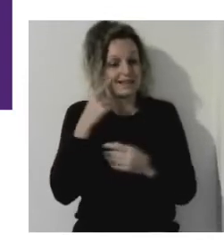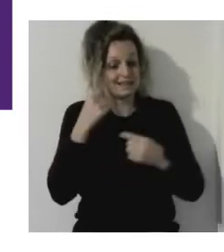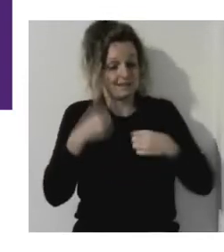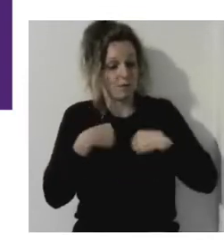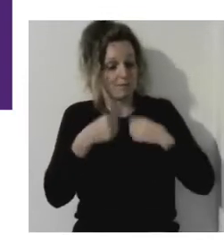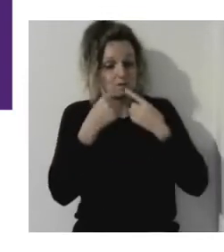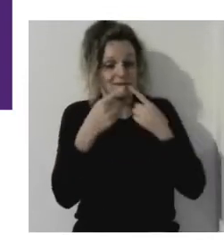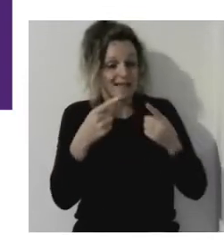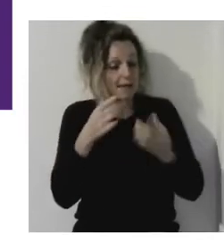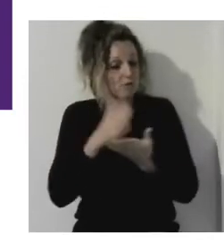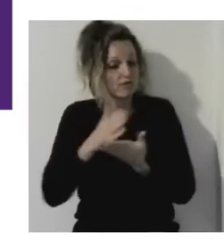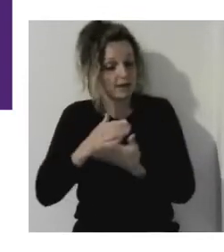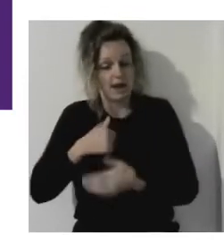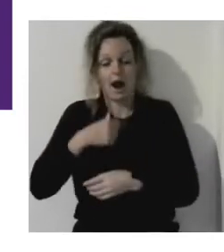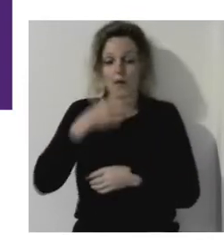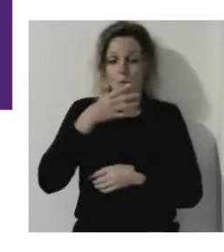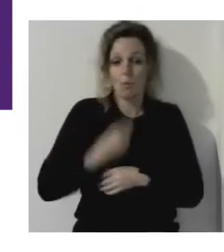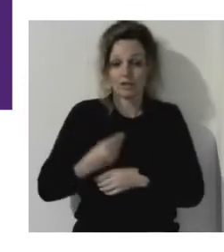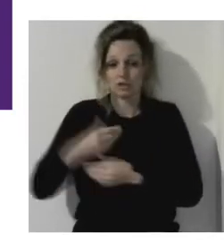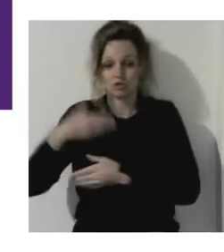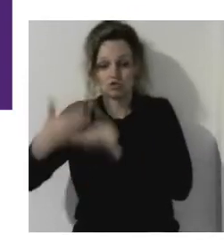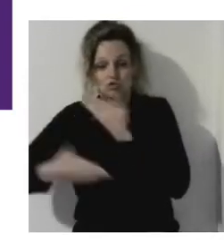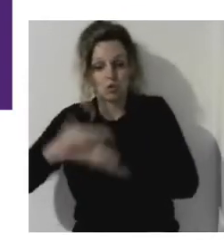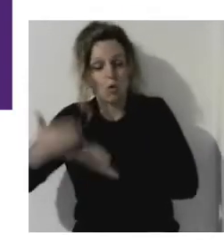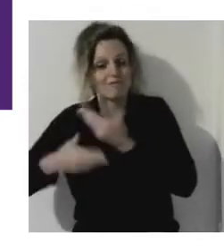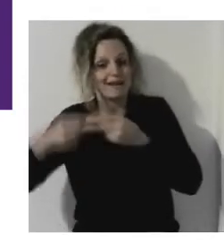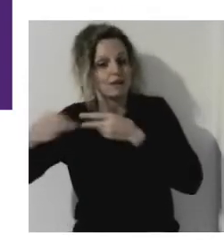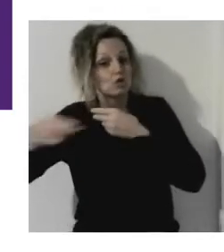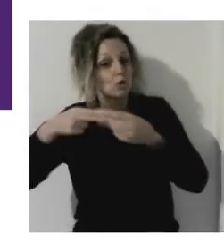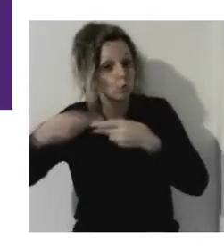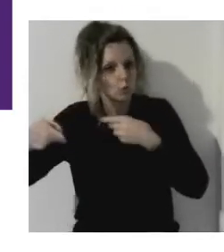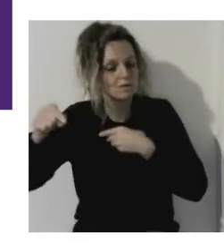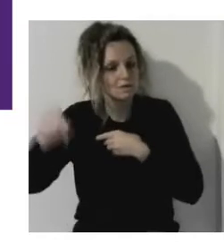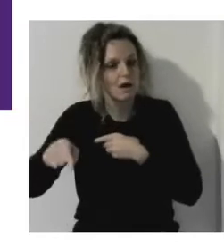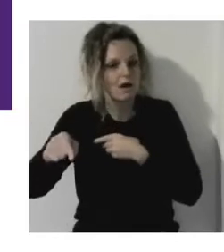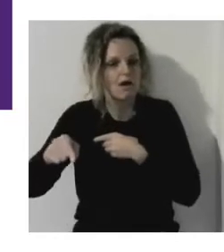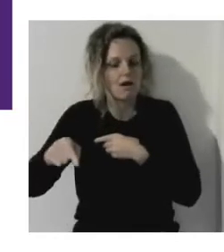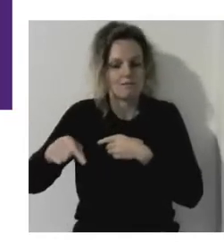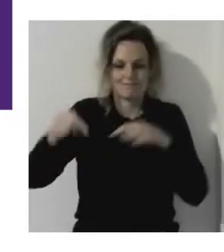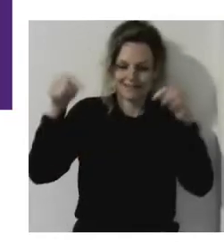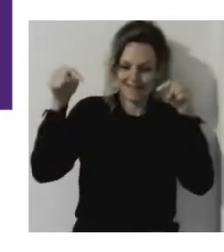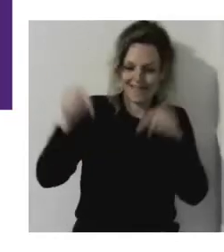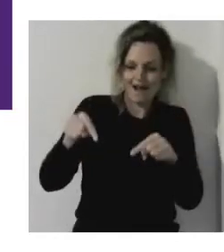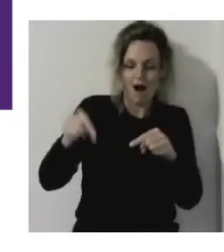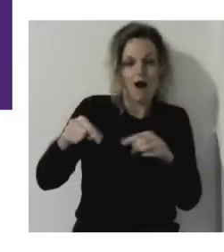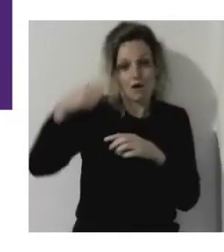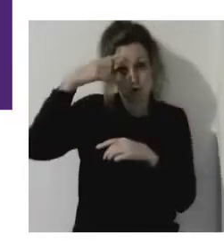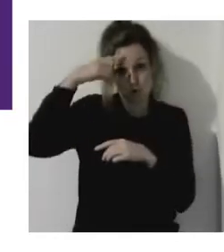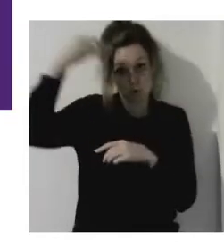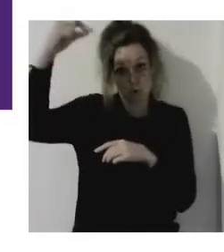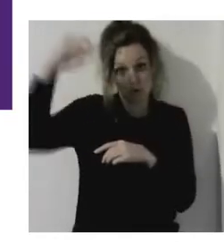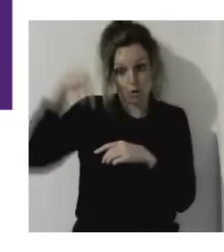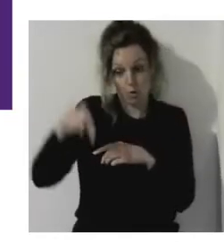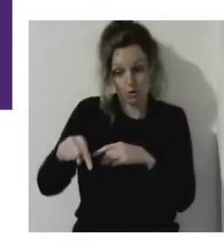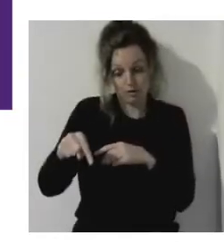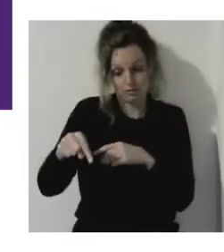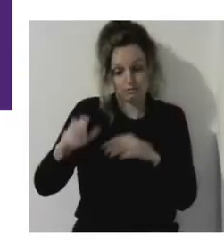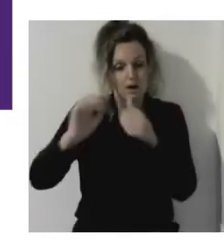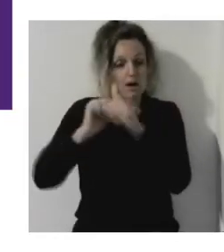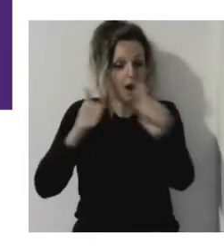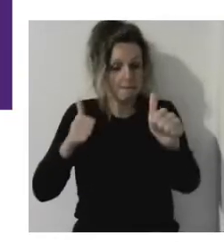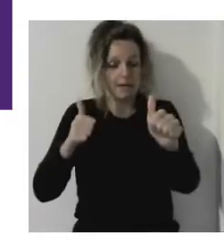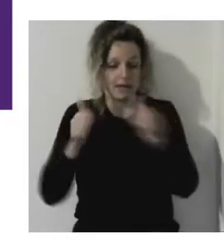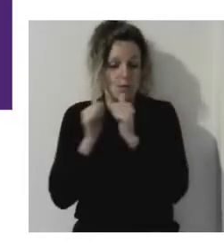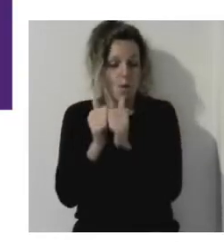I wish the story in the news was, here is a unicorn, you know, a company worth several billion dollars,